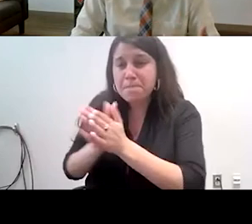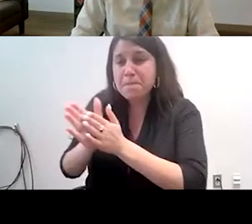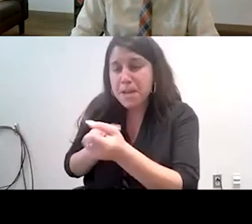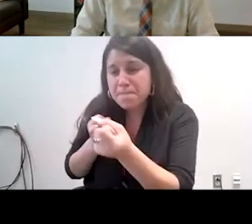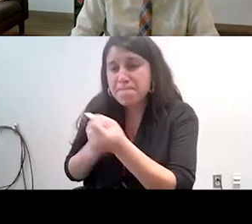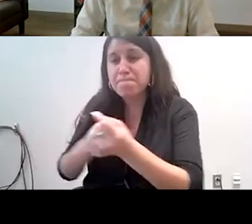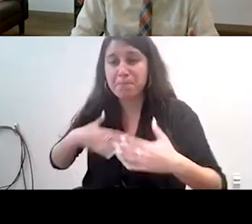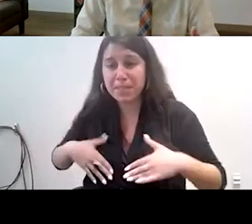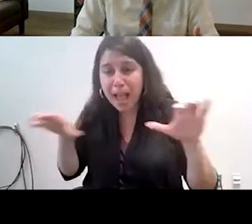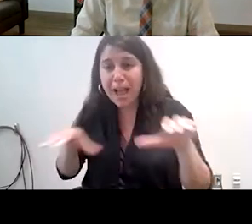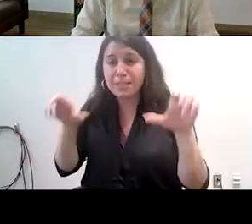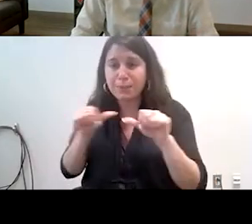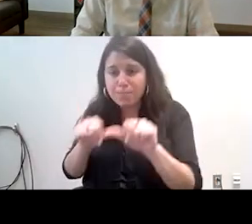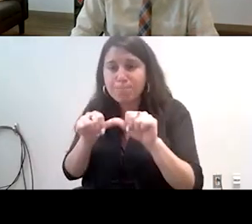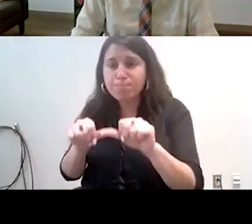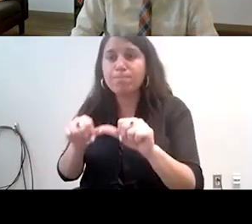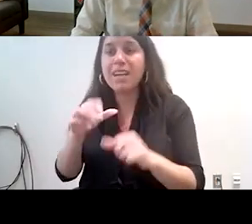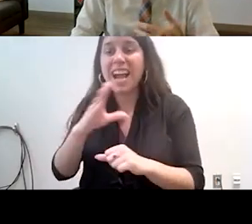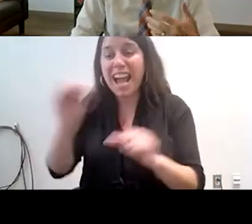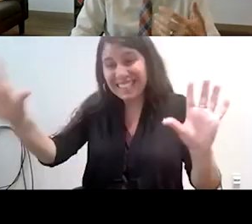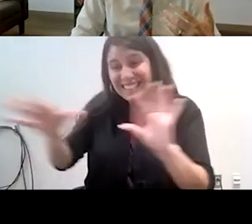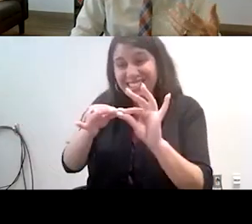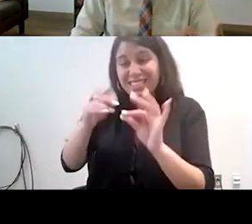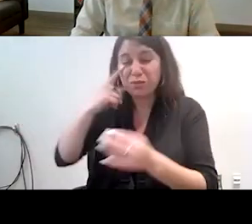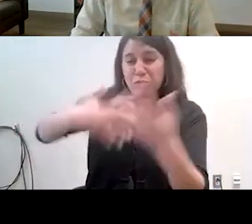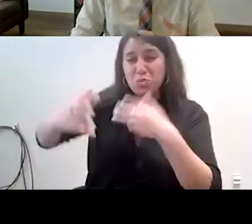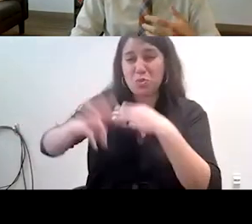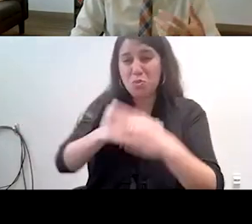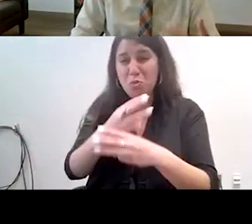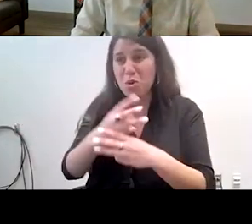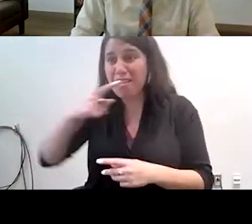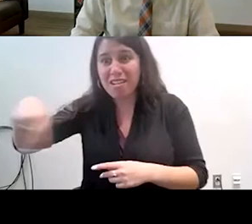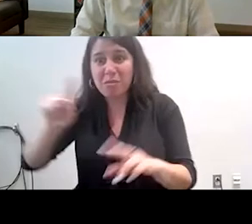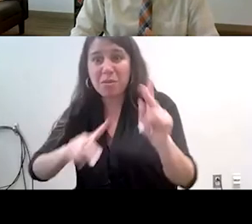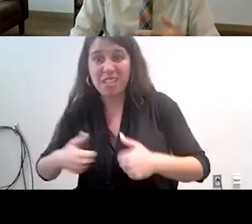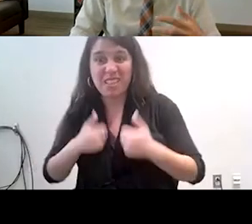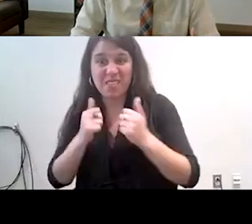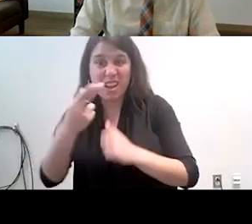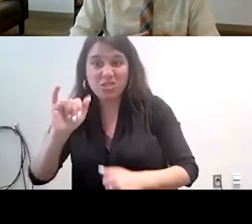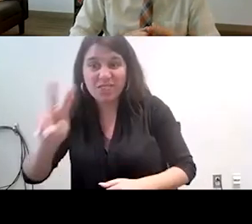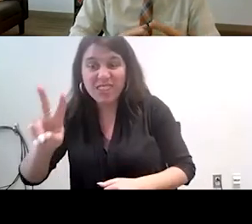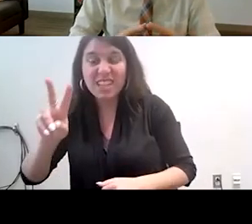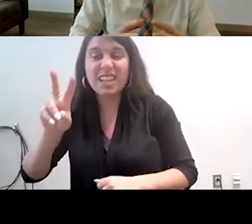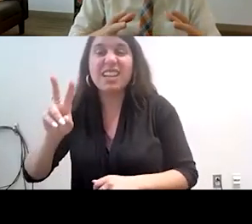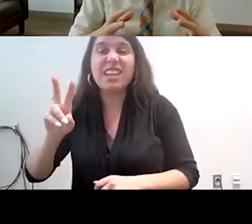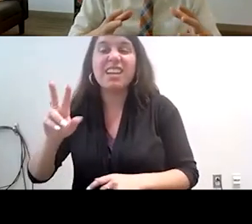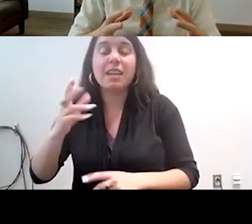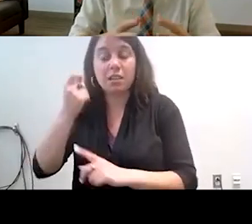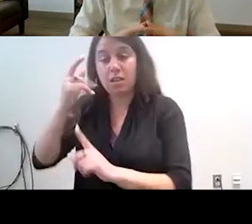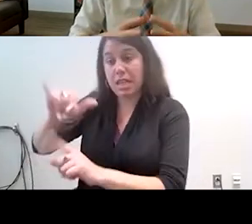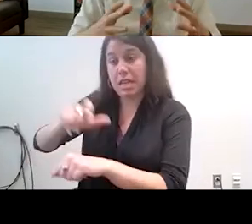also to be a bridge to the social world because these folks living with HIV at the time we